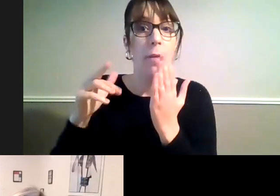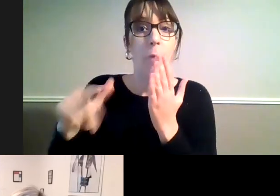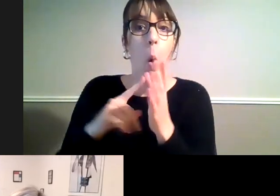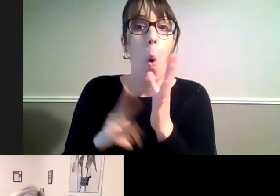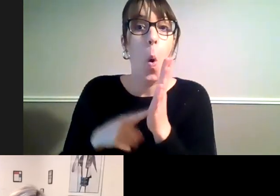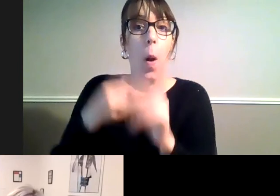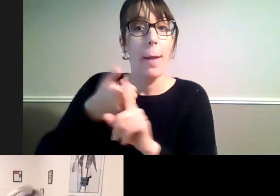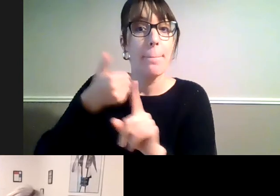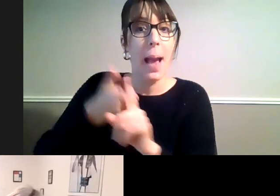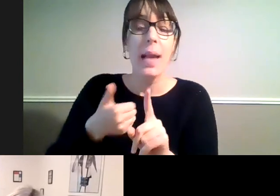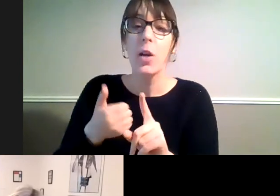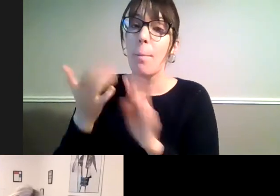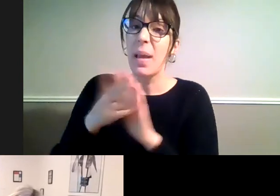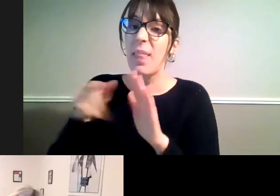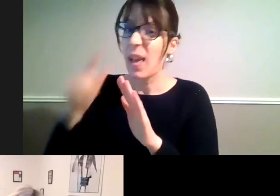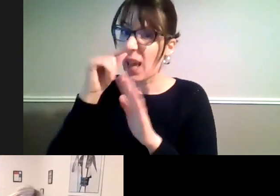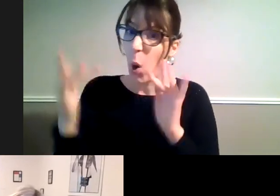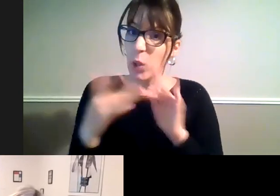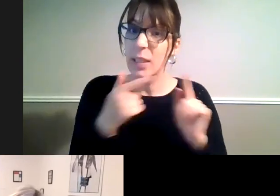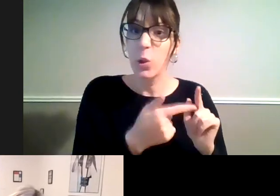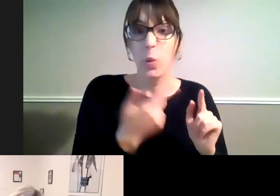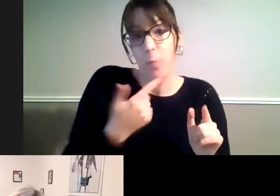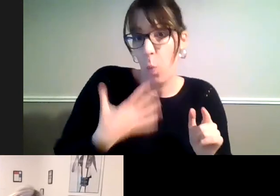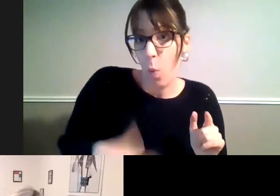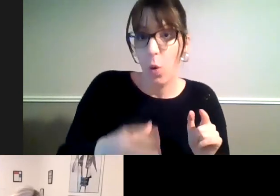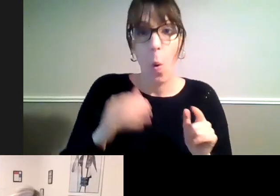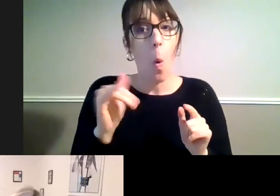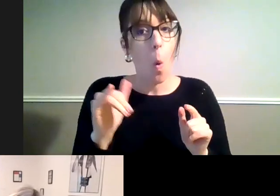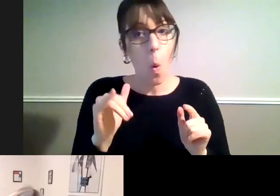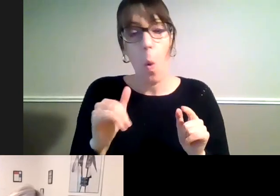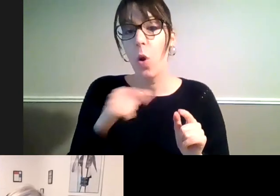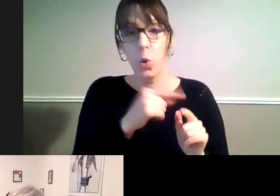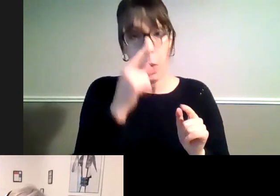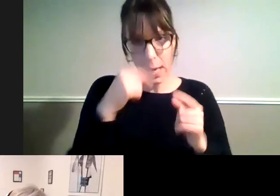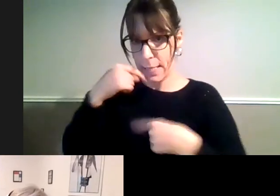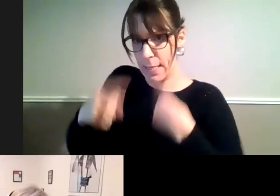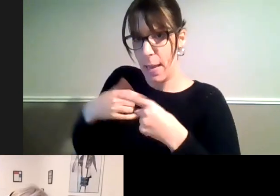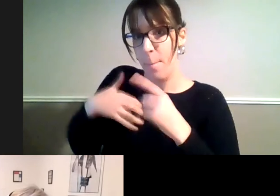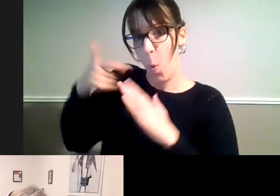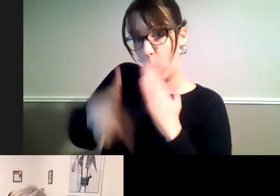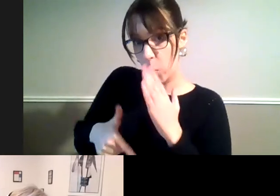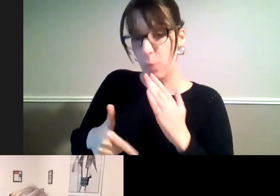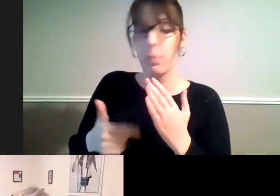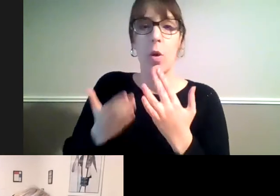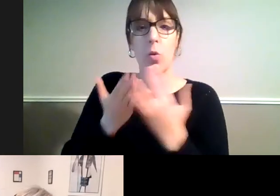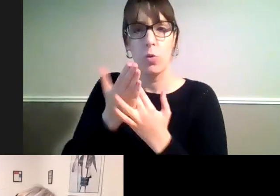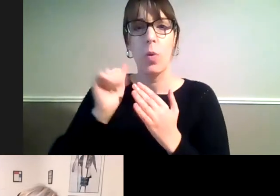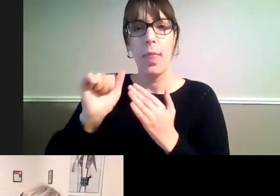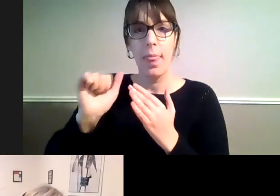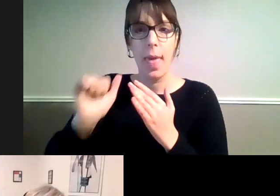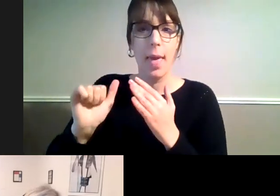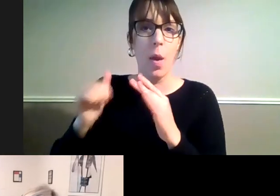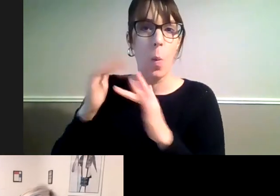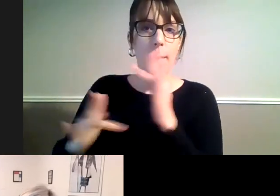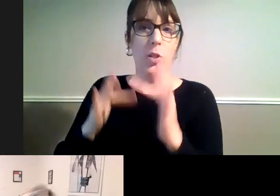to share more information or you can share your stories in the ways that Lauren just described through the ATFA website as well. And